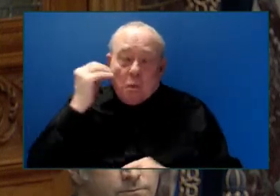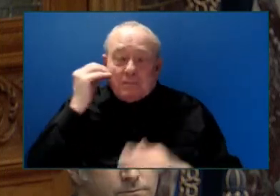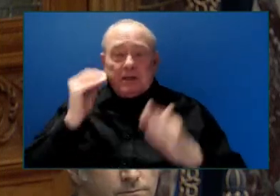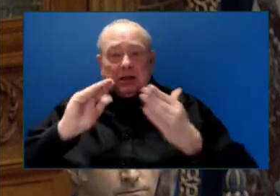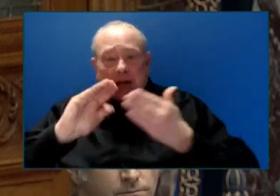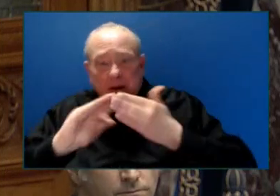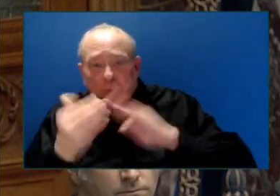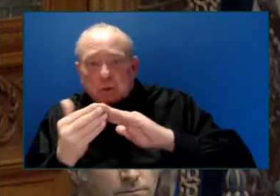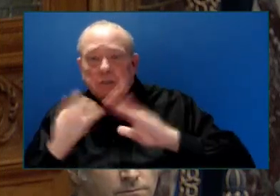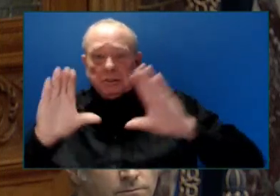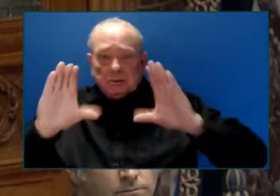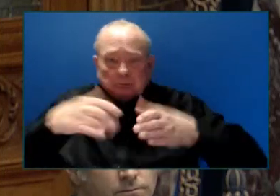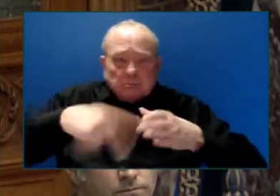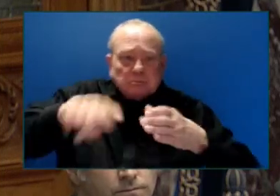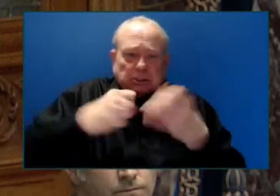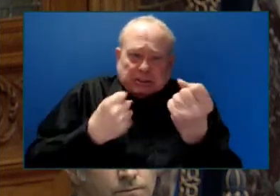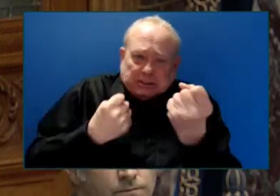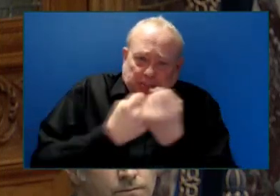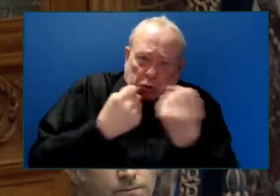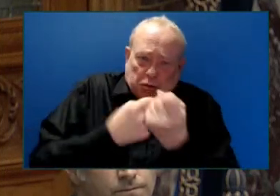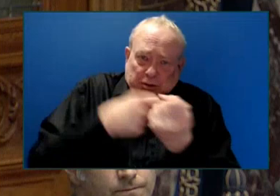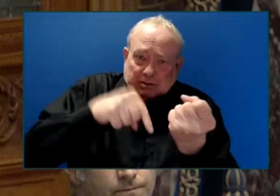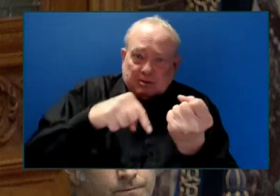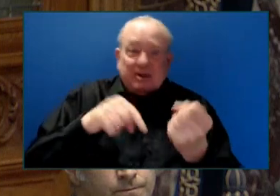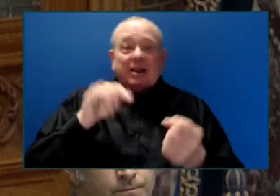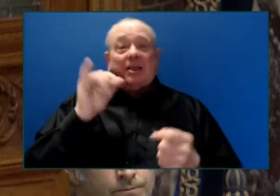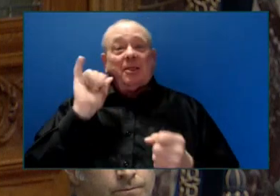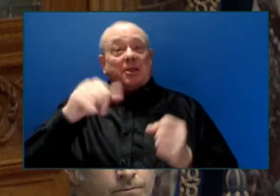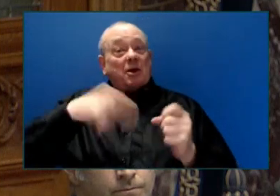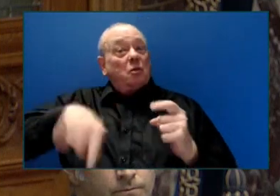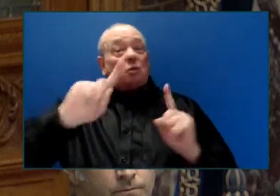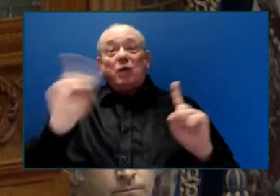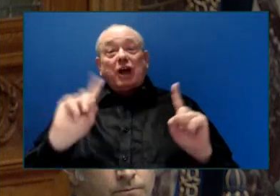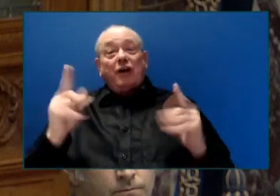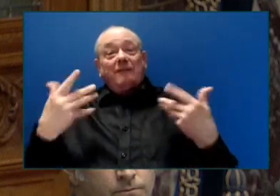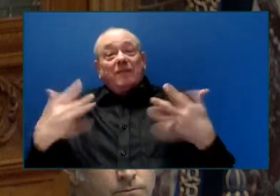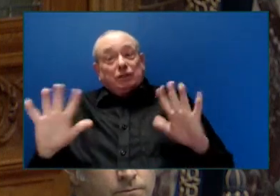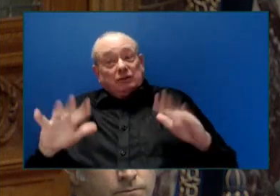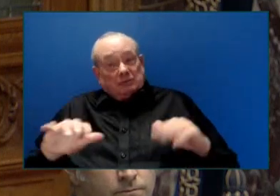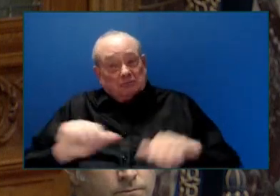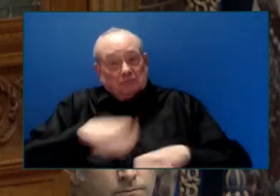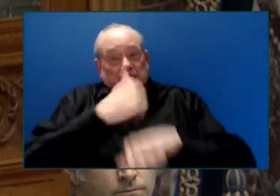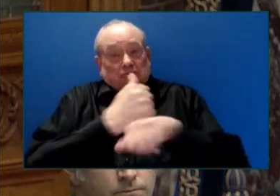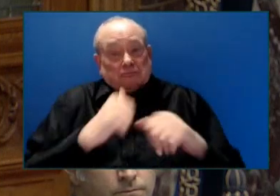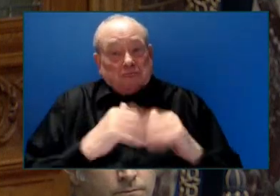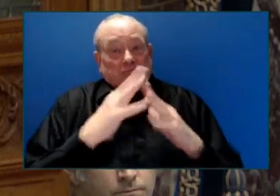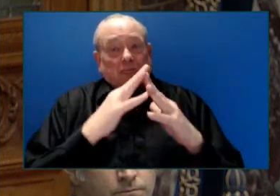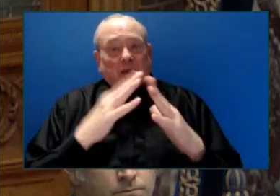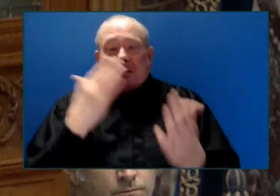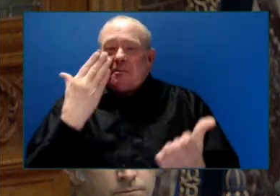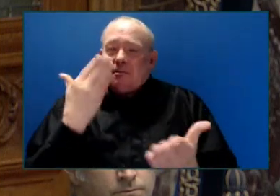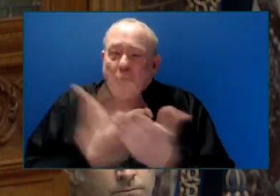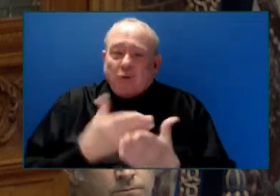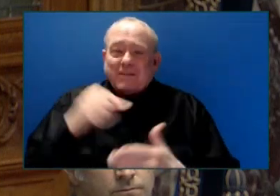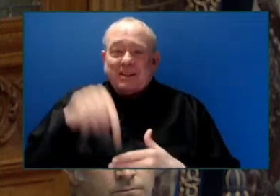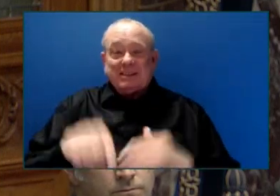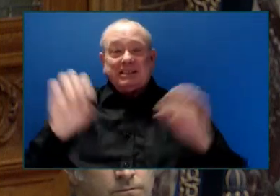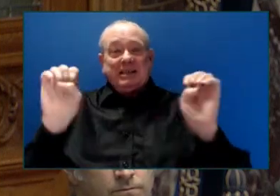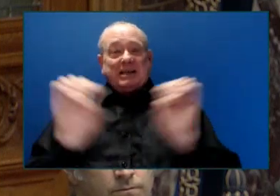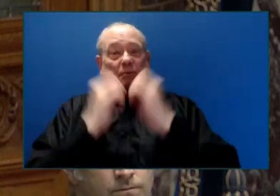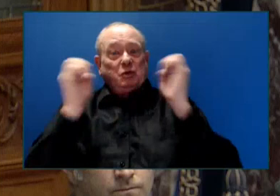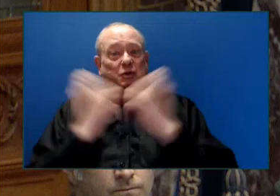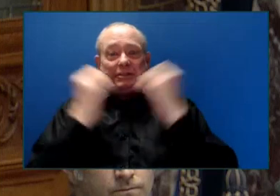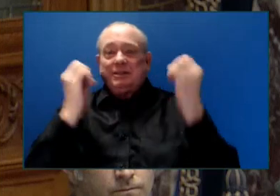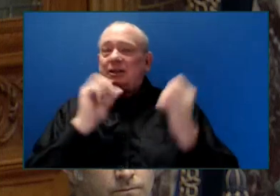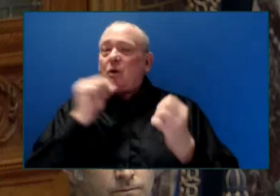demonstrating that this does not have to be a forever emergency. We can solve homelessness. That has to